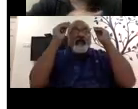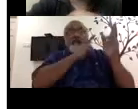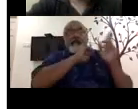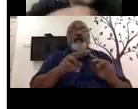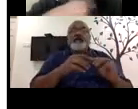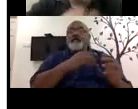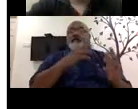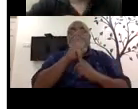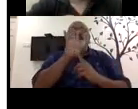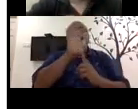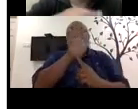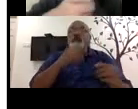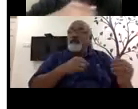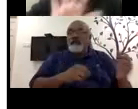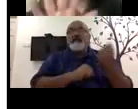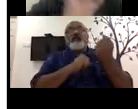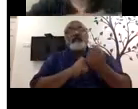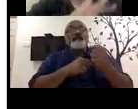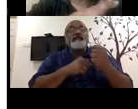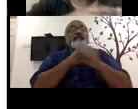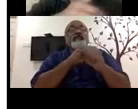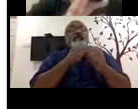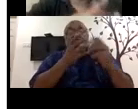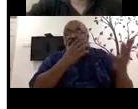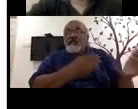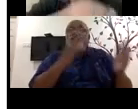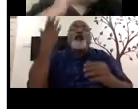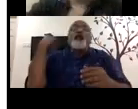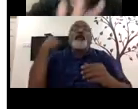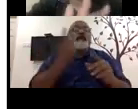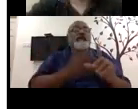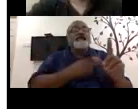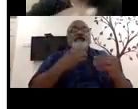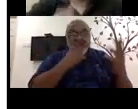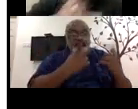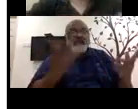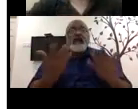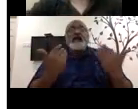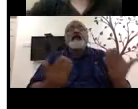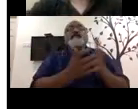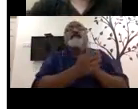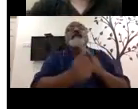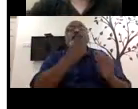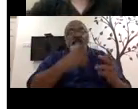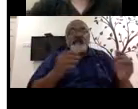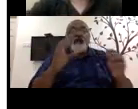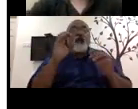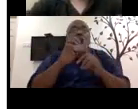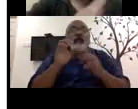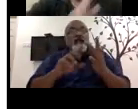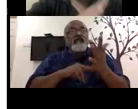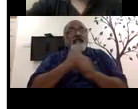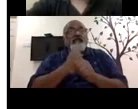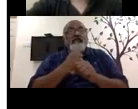present them. We advocate to companies. Okay. Please forget about their year of passing. Look at the skill. If they pass your coding test, give them the job.